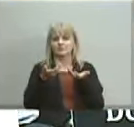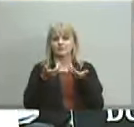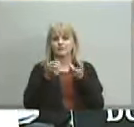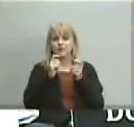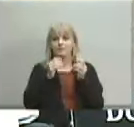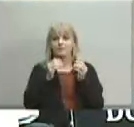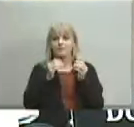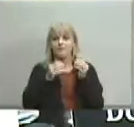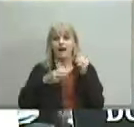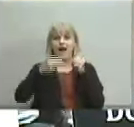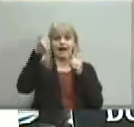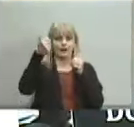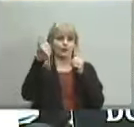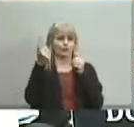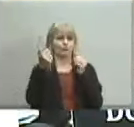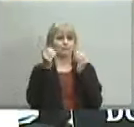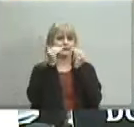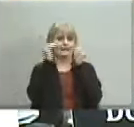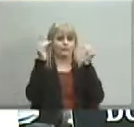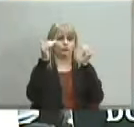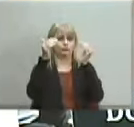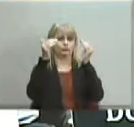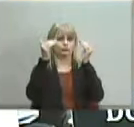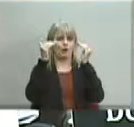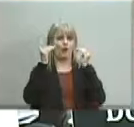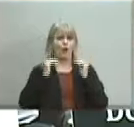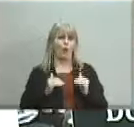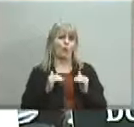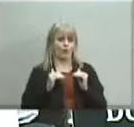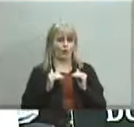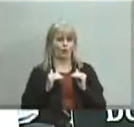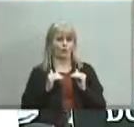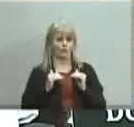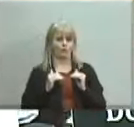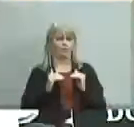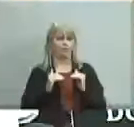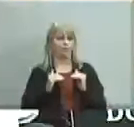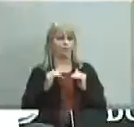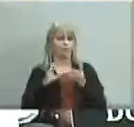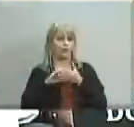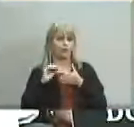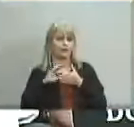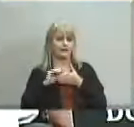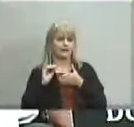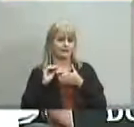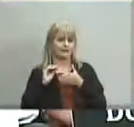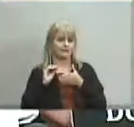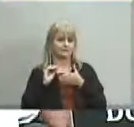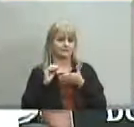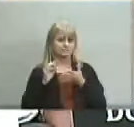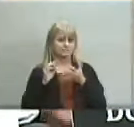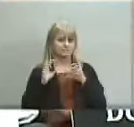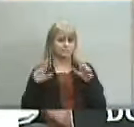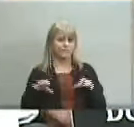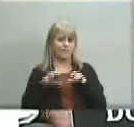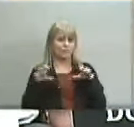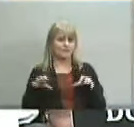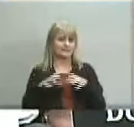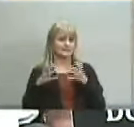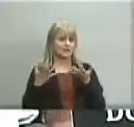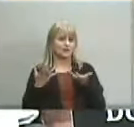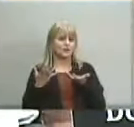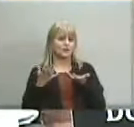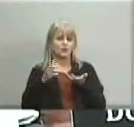means something different than out to to others out in the state because if this is just directed at us you know who's